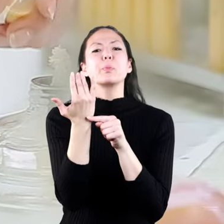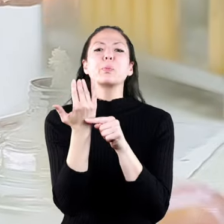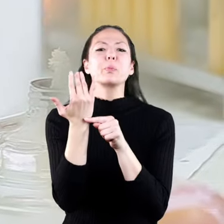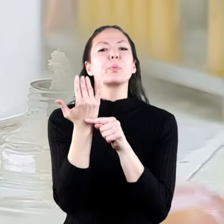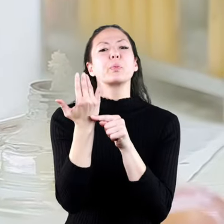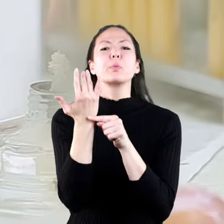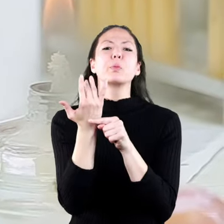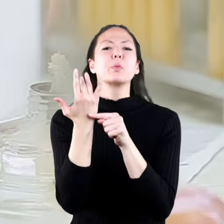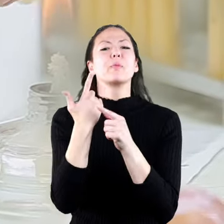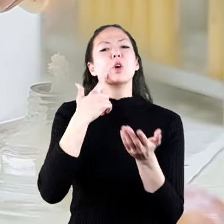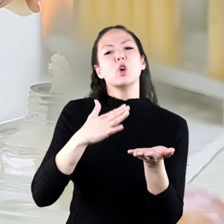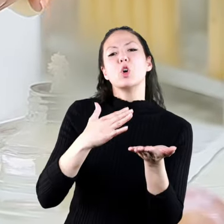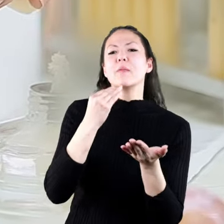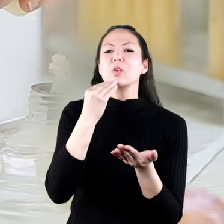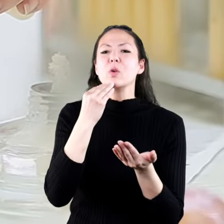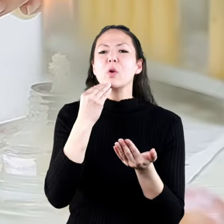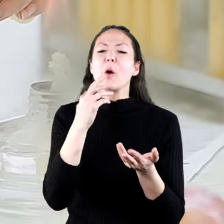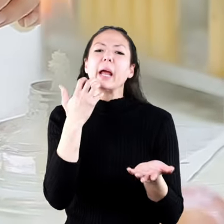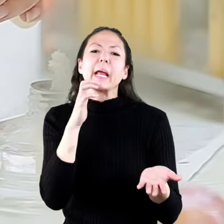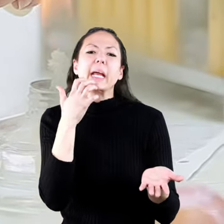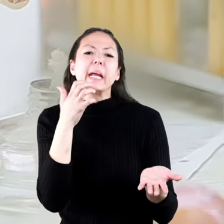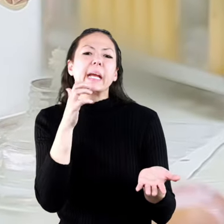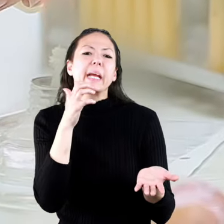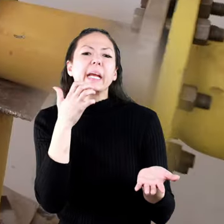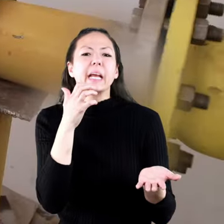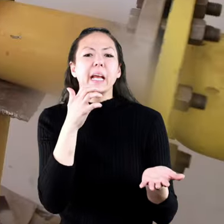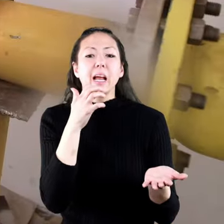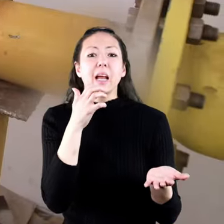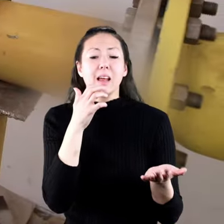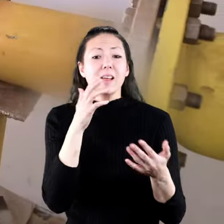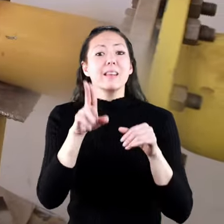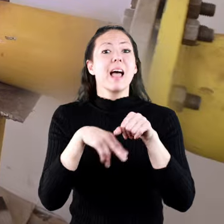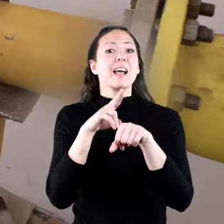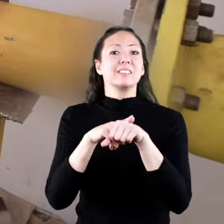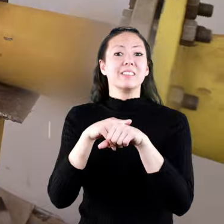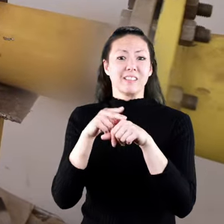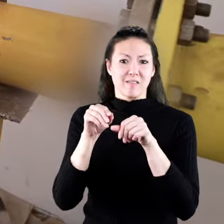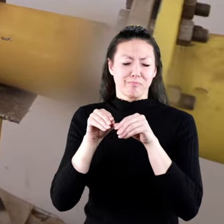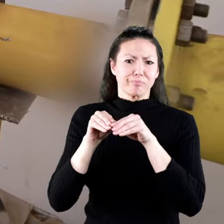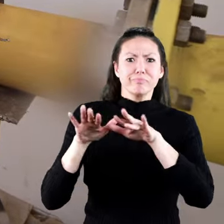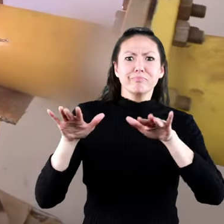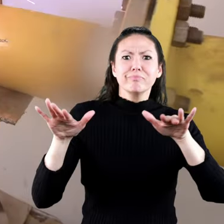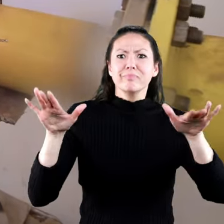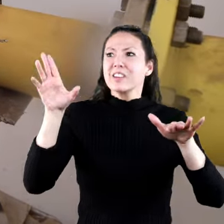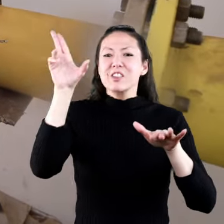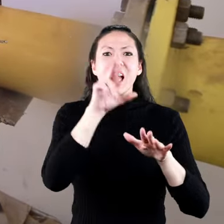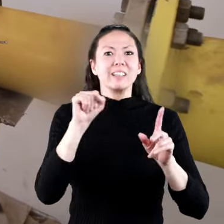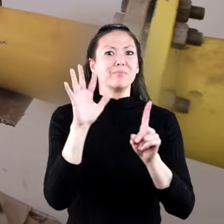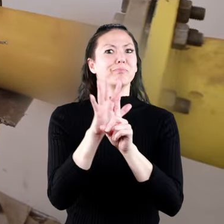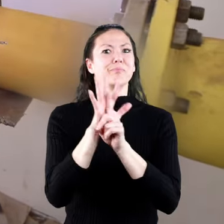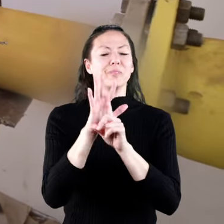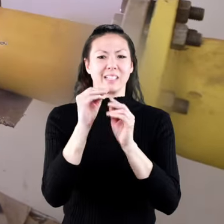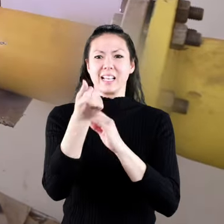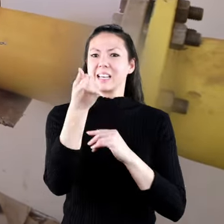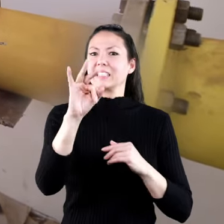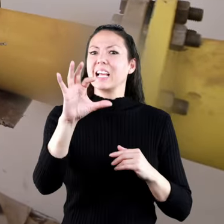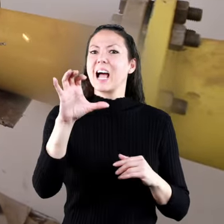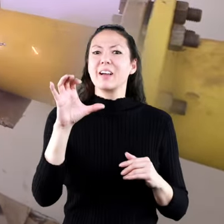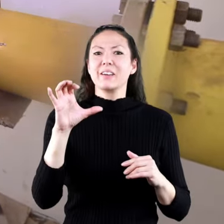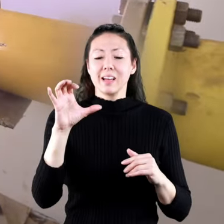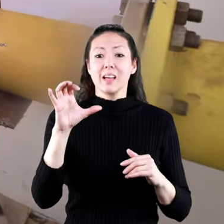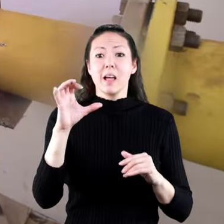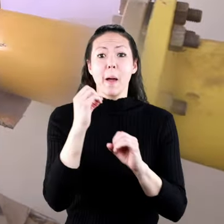flame that could be used to cook food and heat liquids. Widespread natural gas use really took off in the United States in the